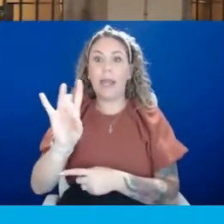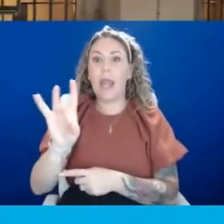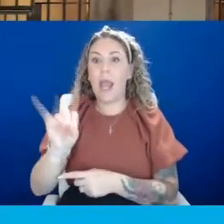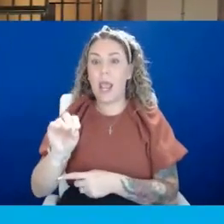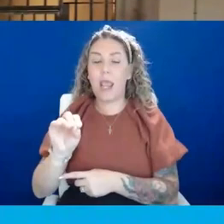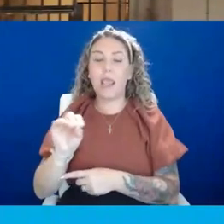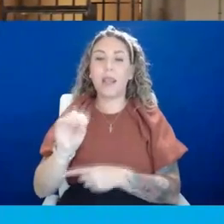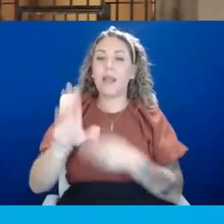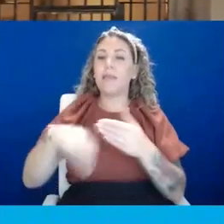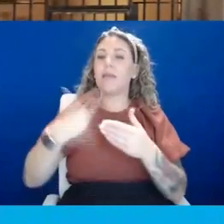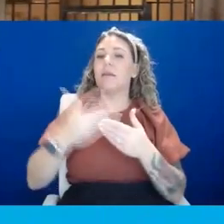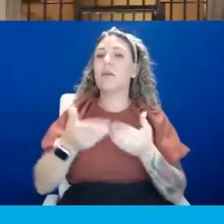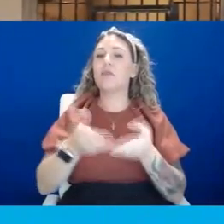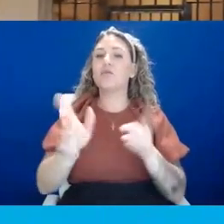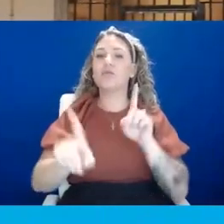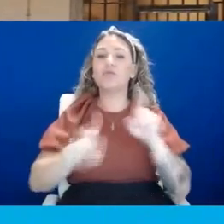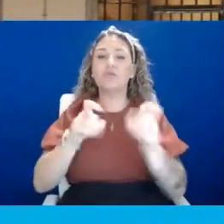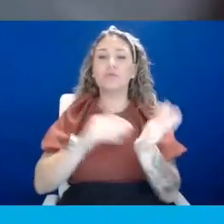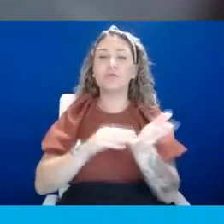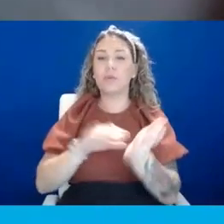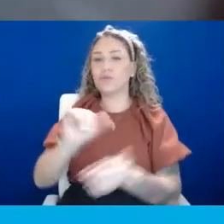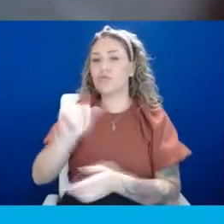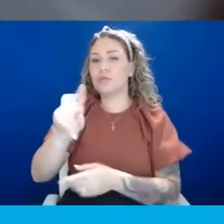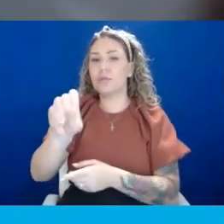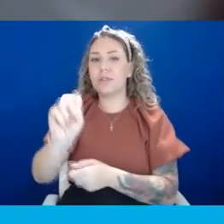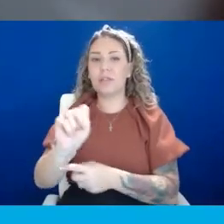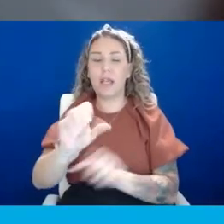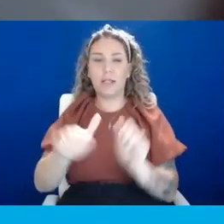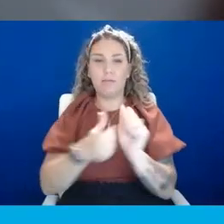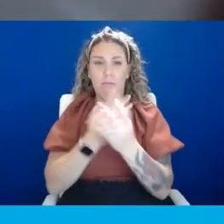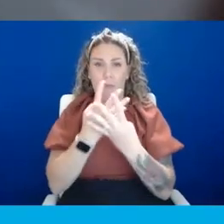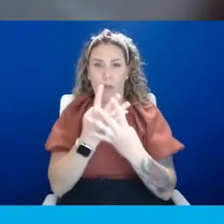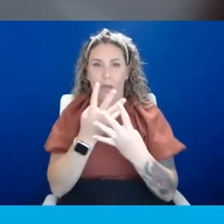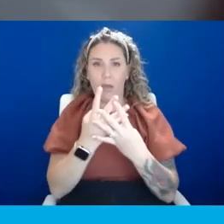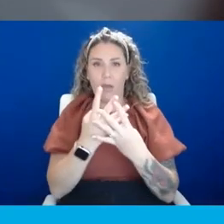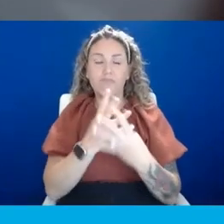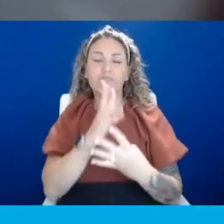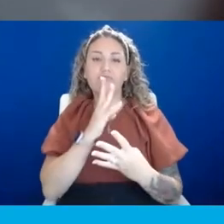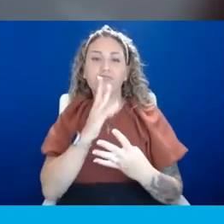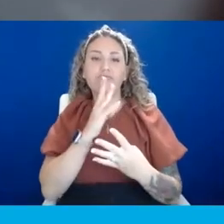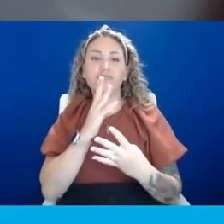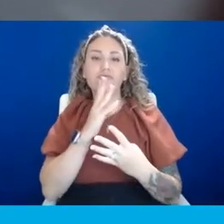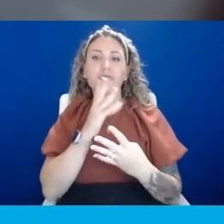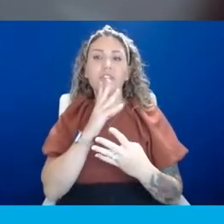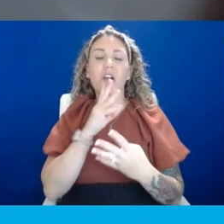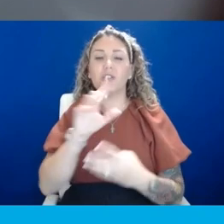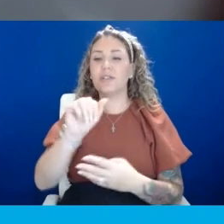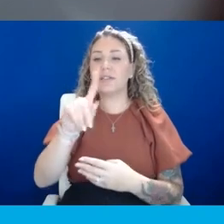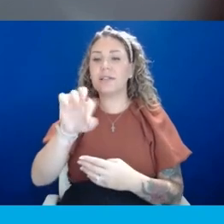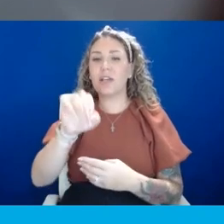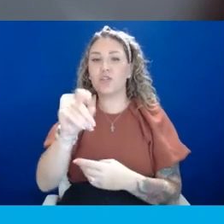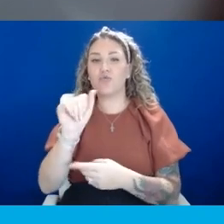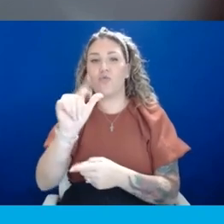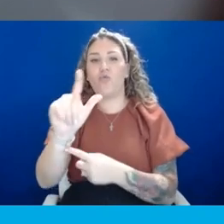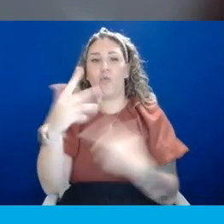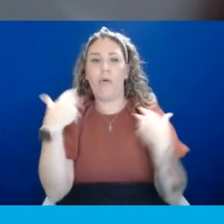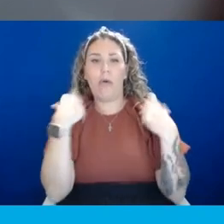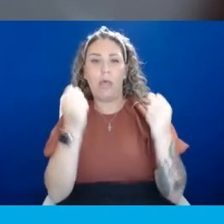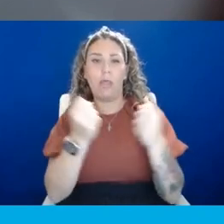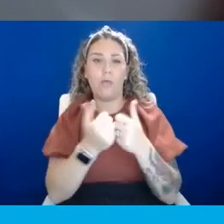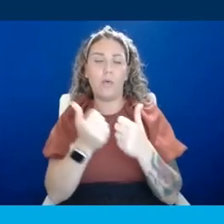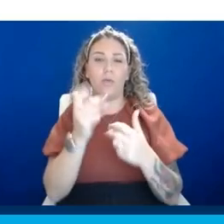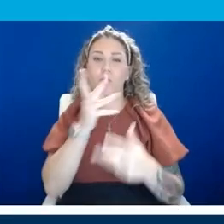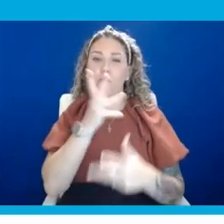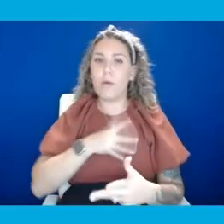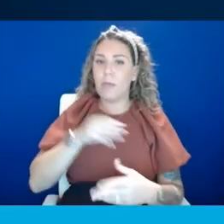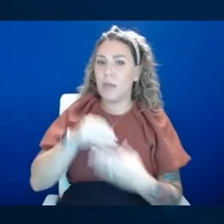Mics with Dr. Seitz, we go behind bars to talk sexual health with incarcerated women. Find out why population health experts say the